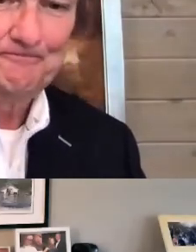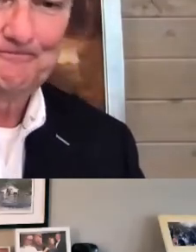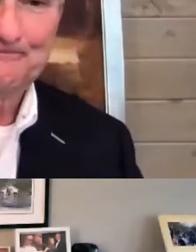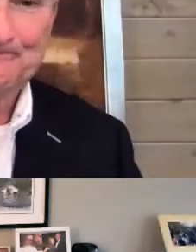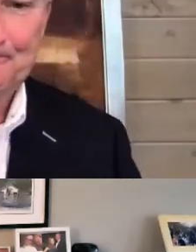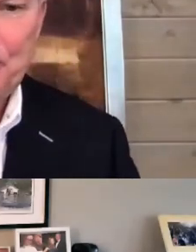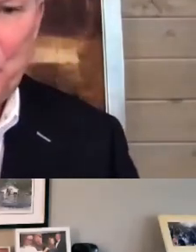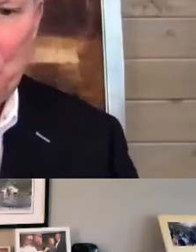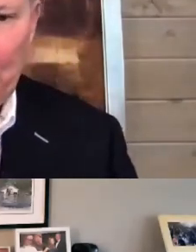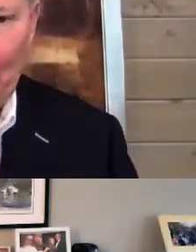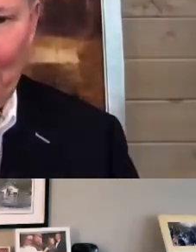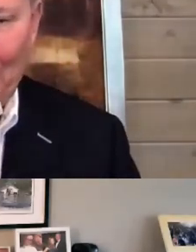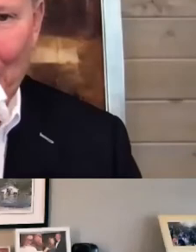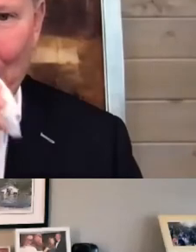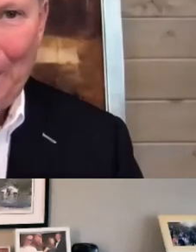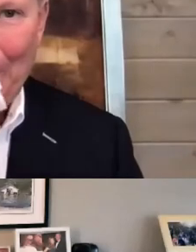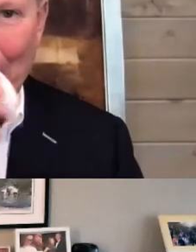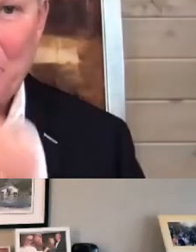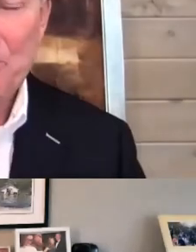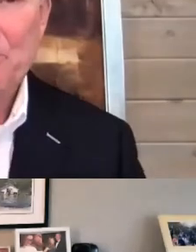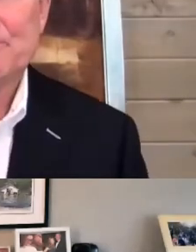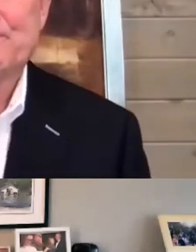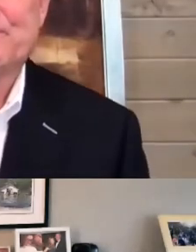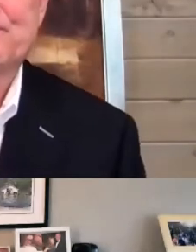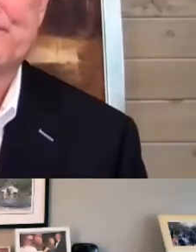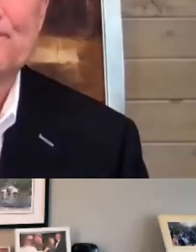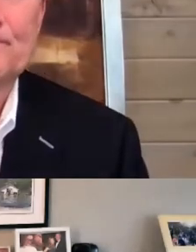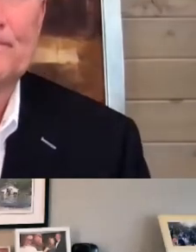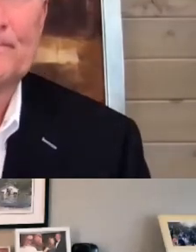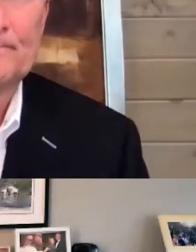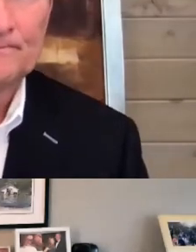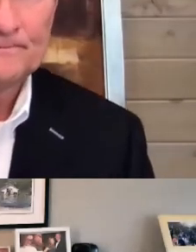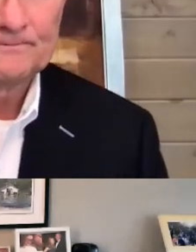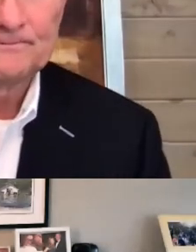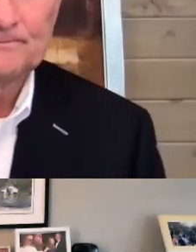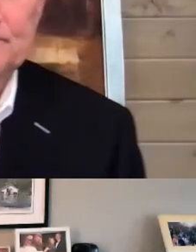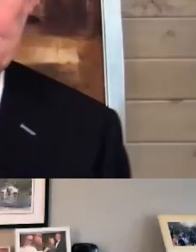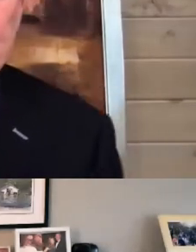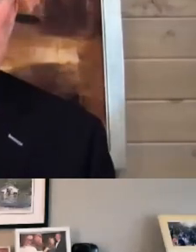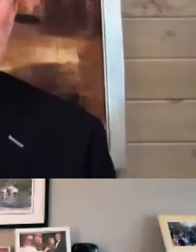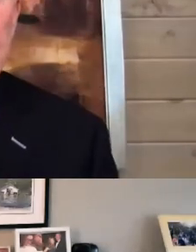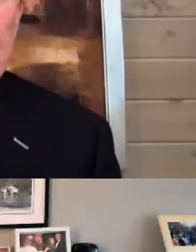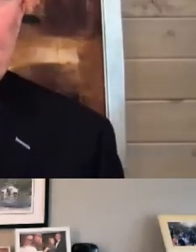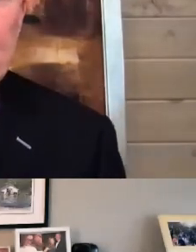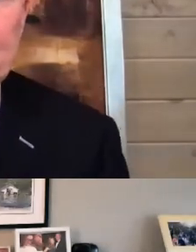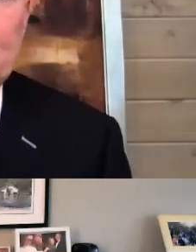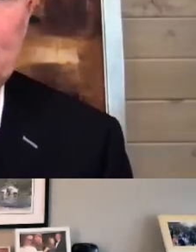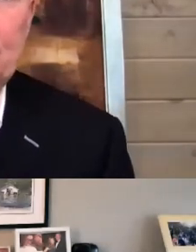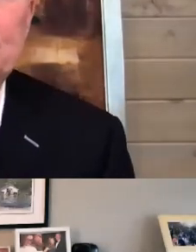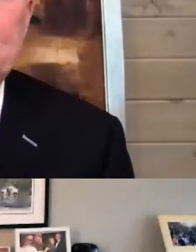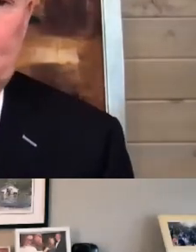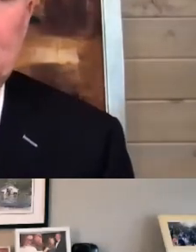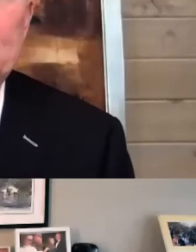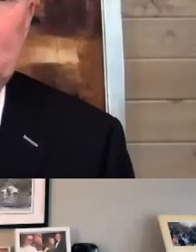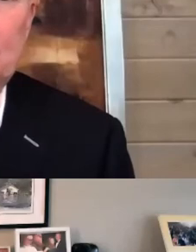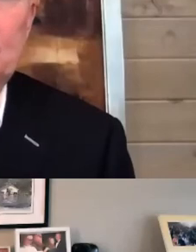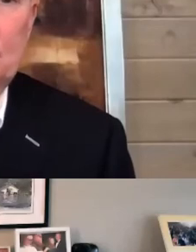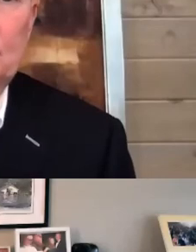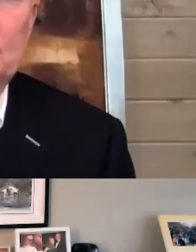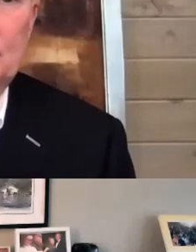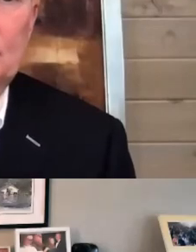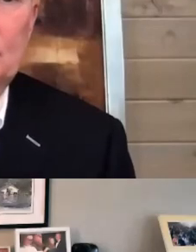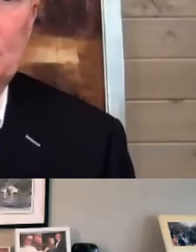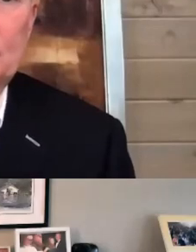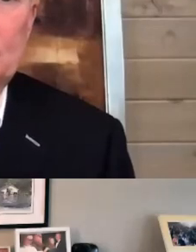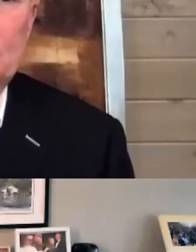change, but there's also, you know, clearly in your case, so the ability path, Brian, is leadership through change. And how to sort of